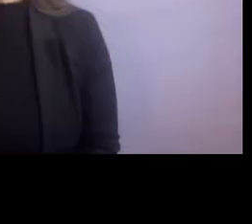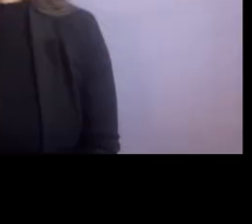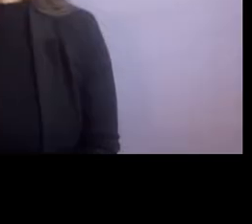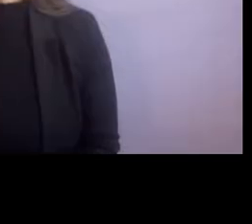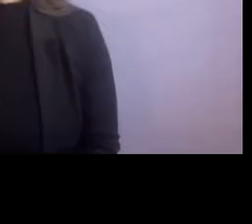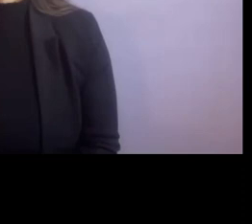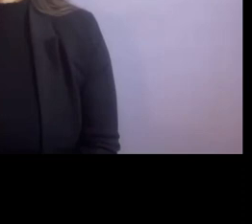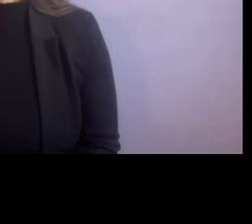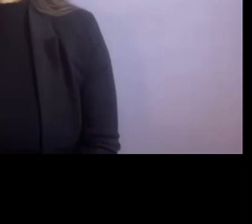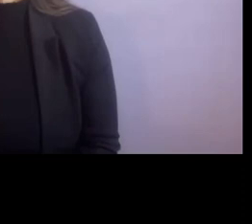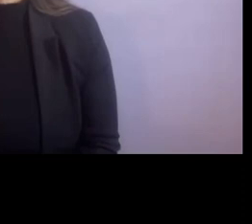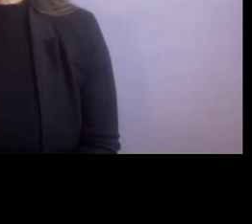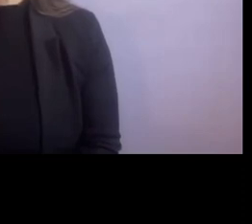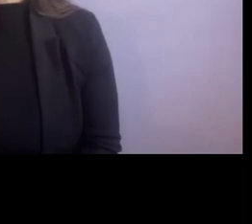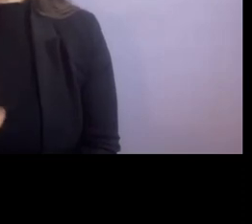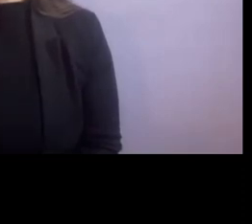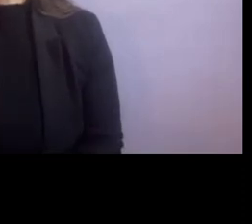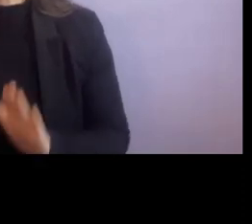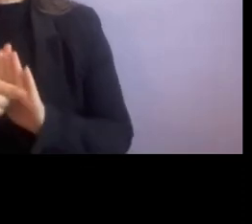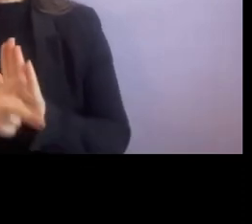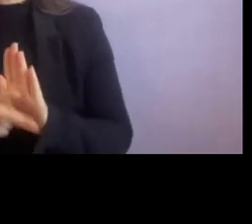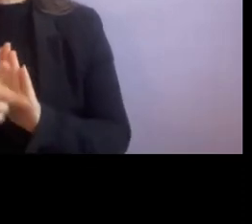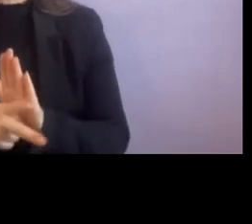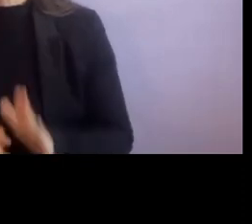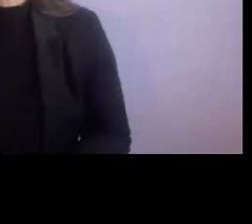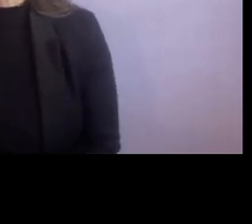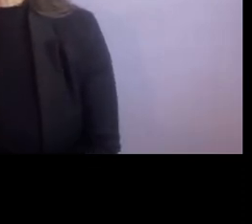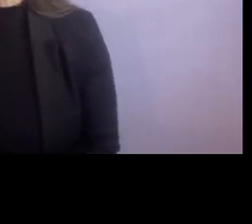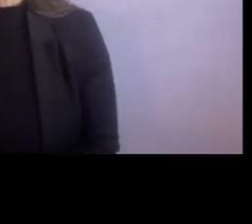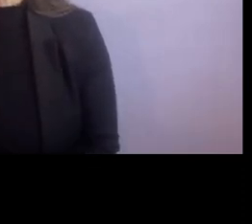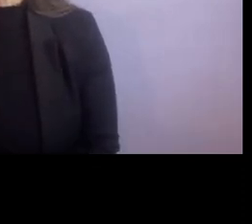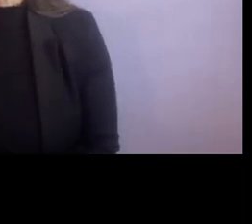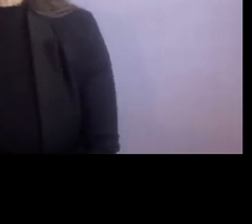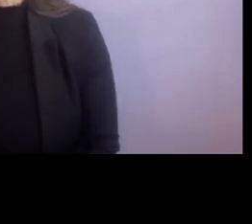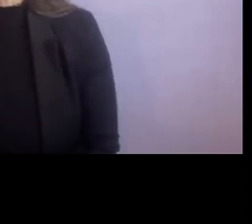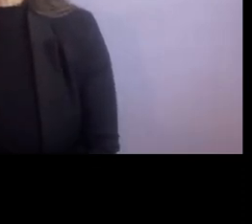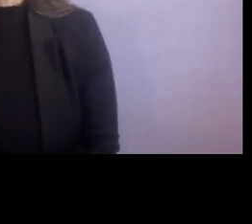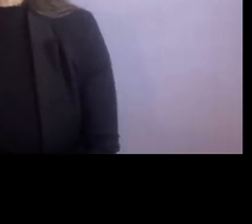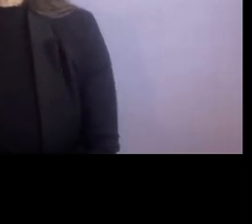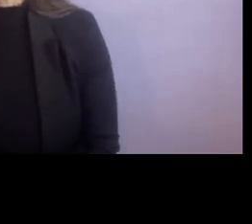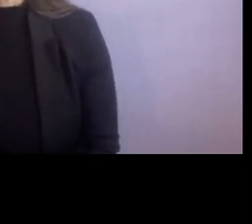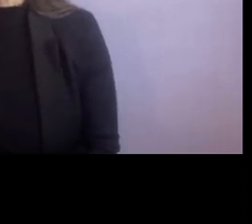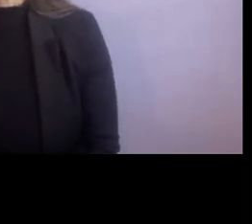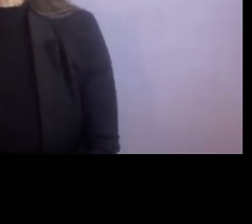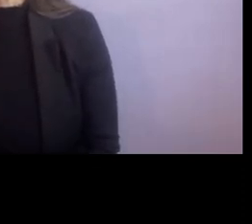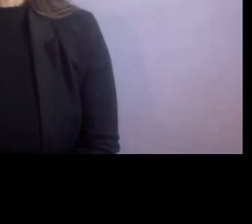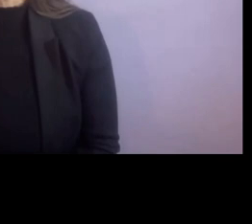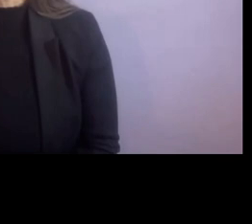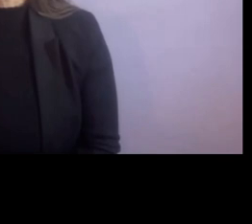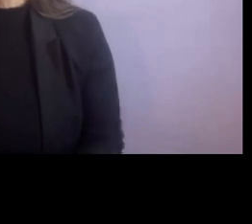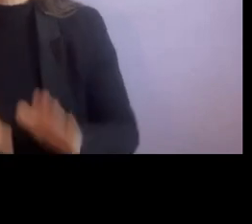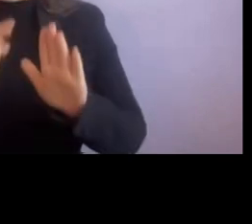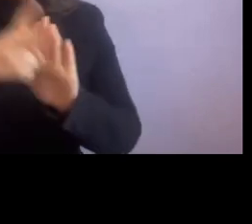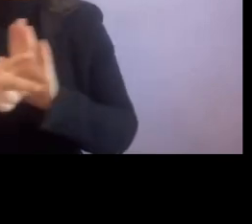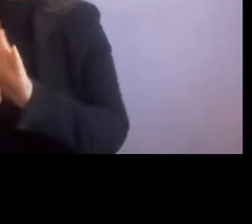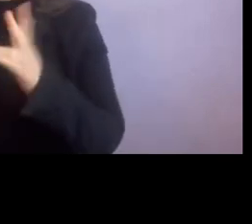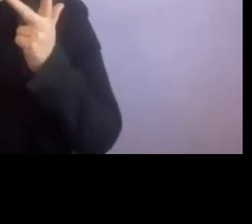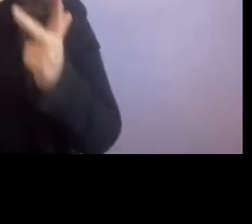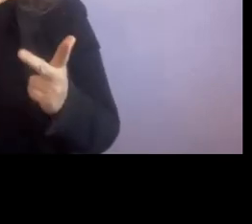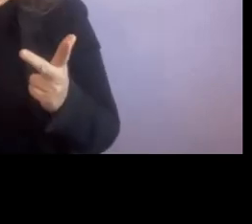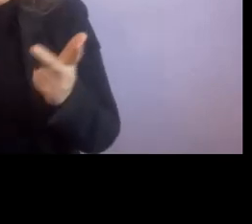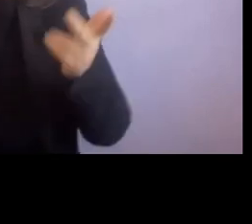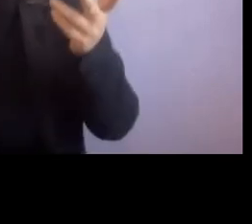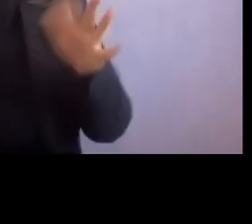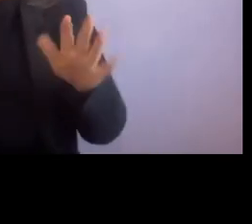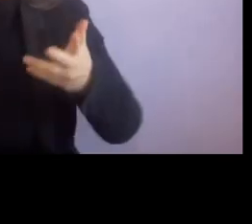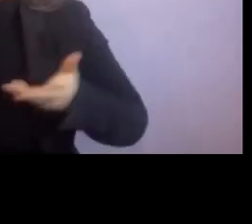and we'll pop the next one up we'll show you a little series and then we'll and then we can have a little chat